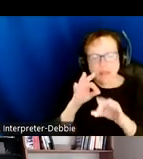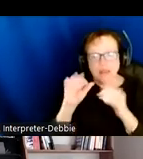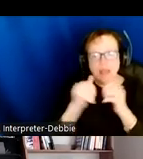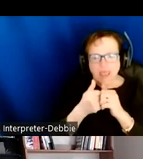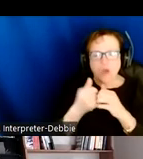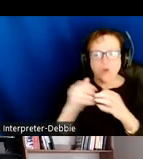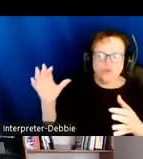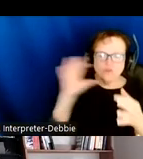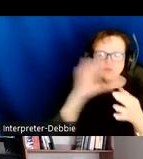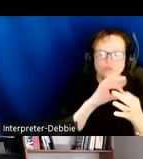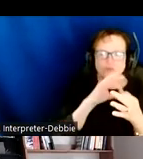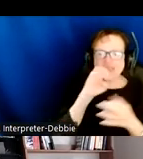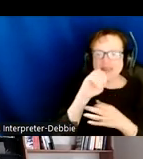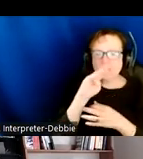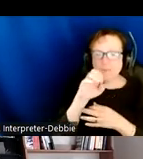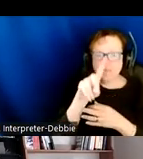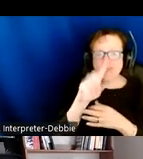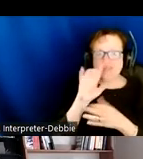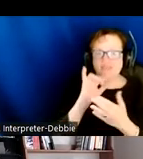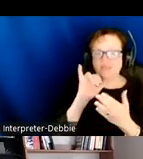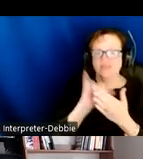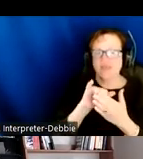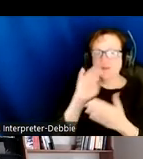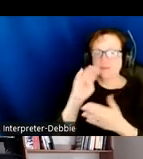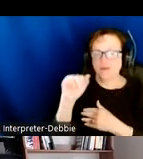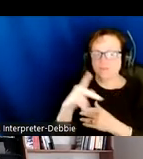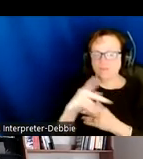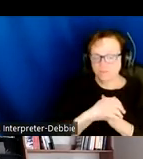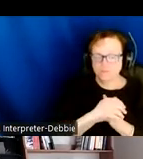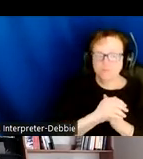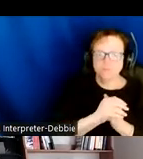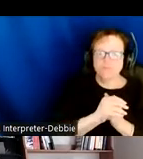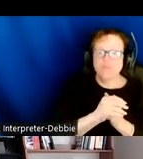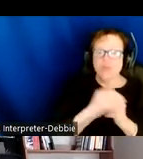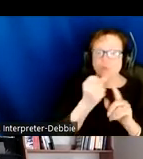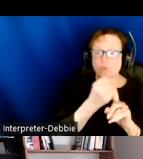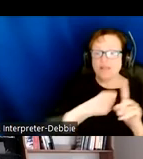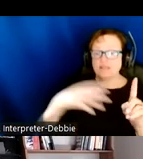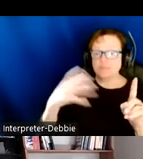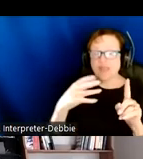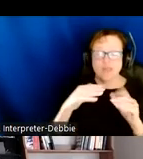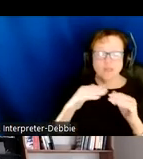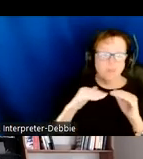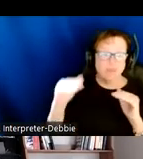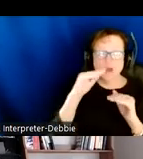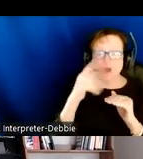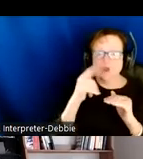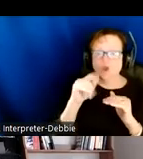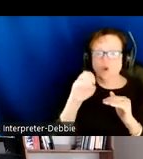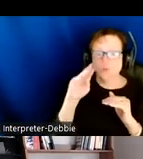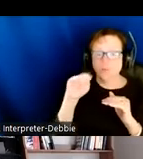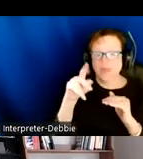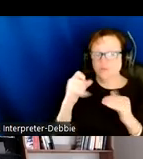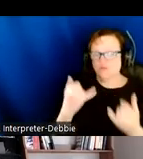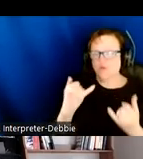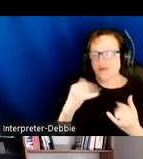exactly how to do this, but it's essentially put it in an iframe. And we're looking to expand beyond Google maps to other forms of maps, but right now